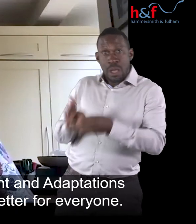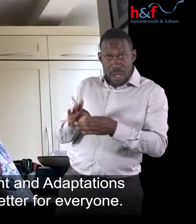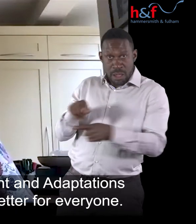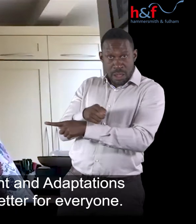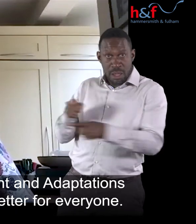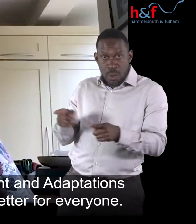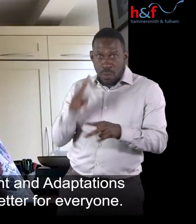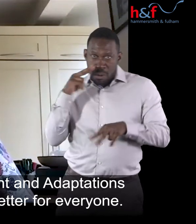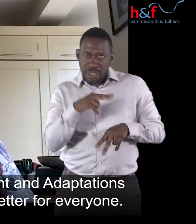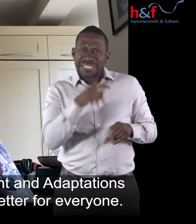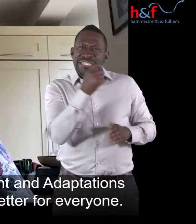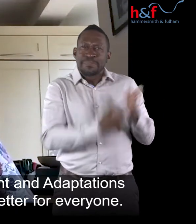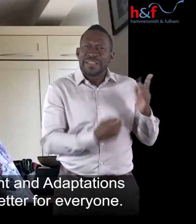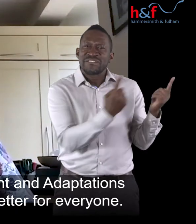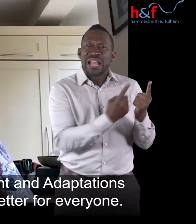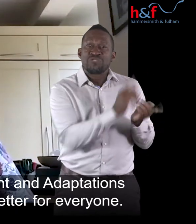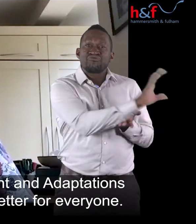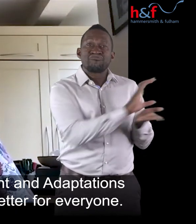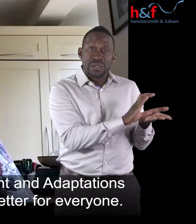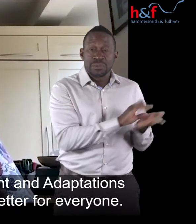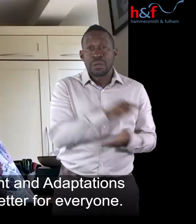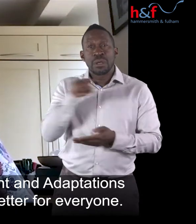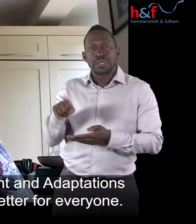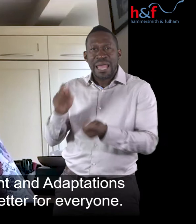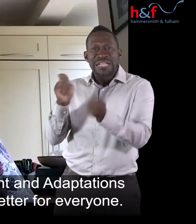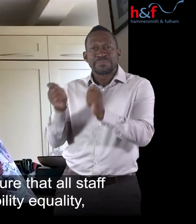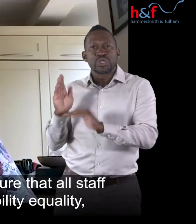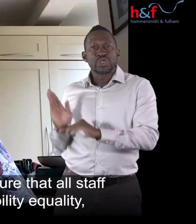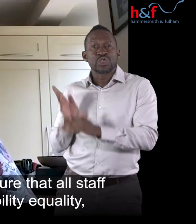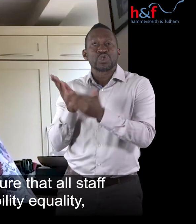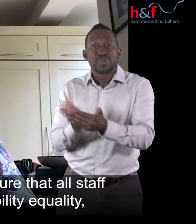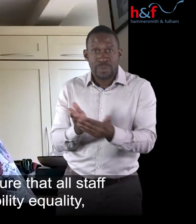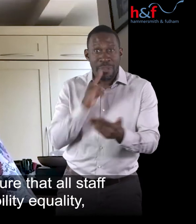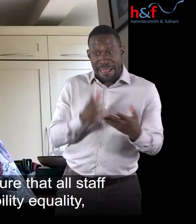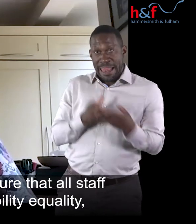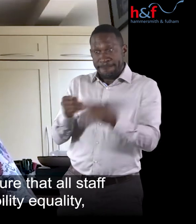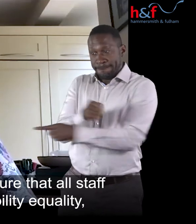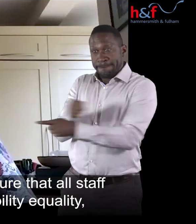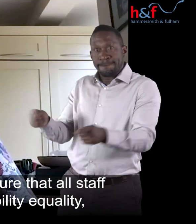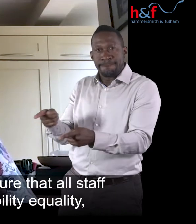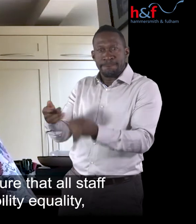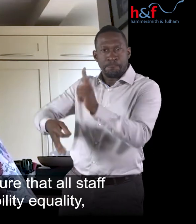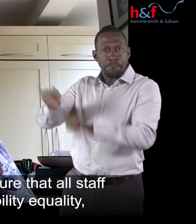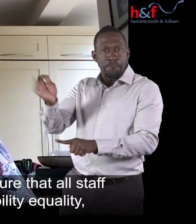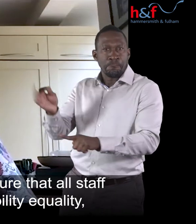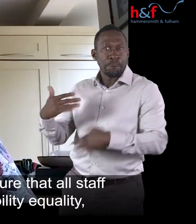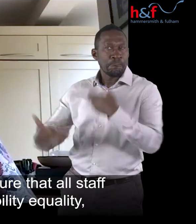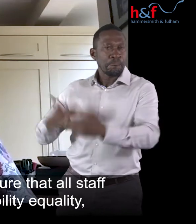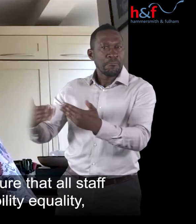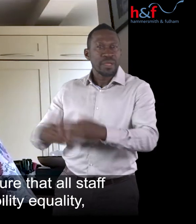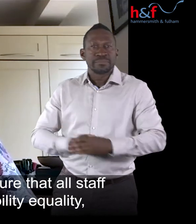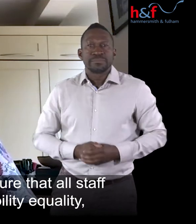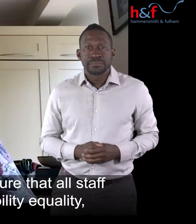services so it works better for everyone. The Council will ensure that all staff